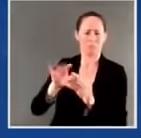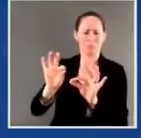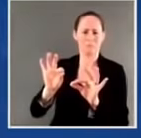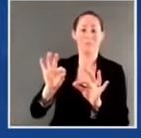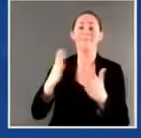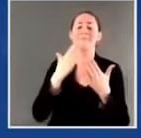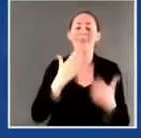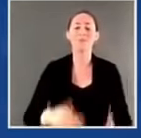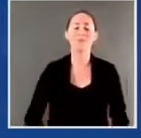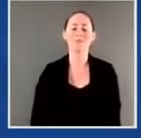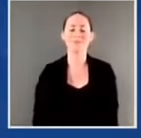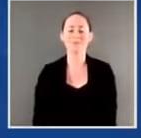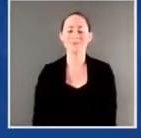pray? I'm holding all the bipartisan plan.